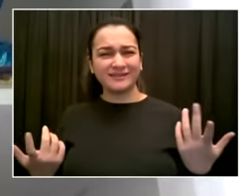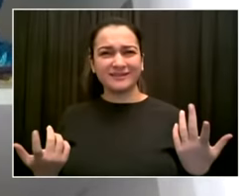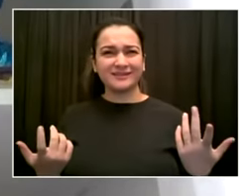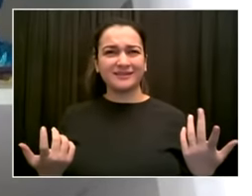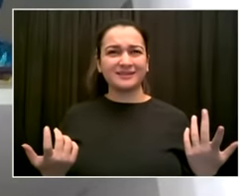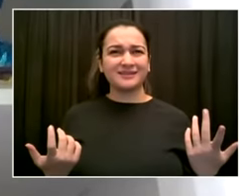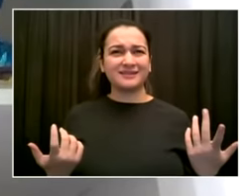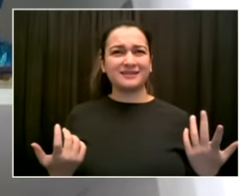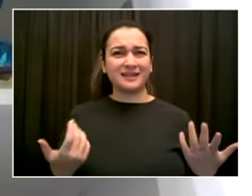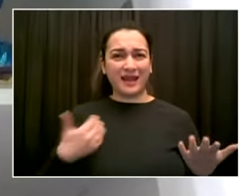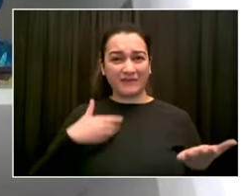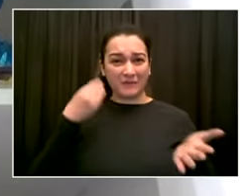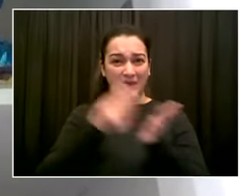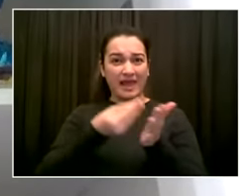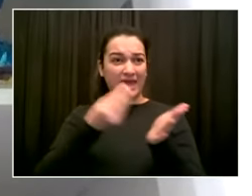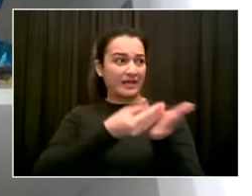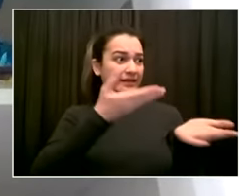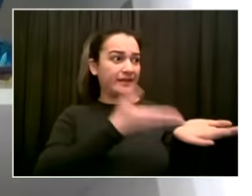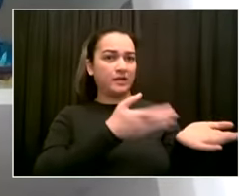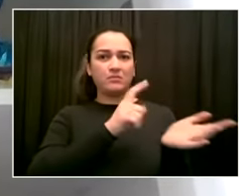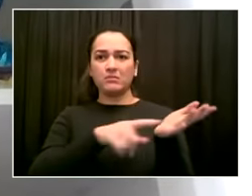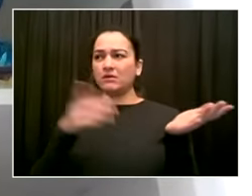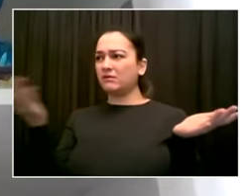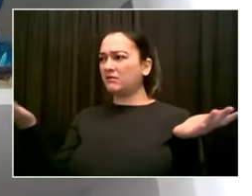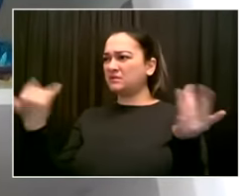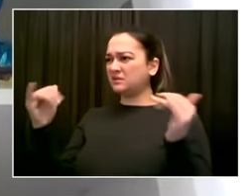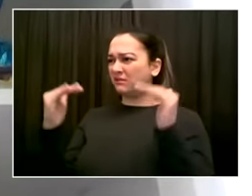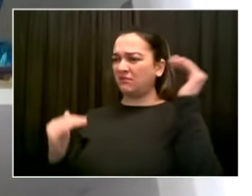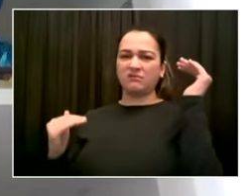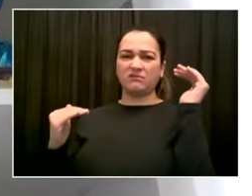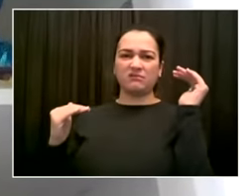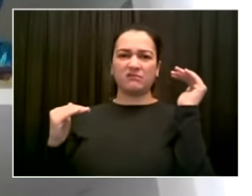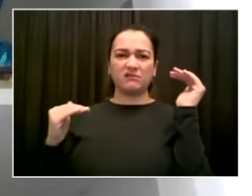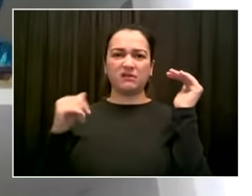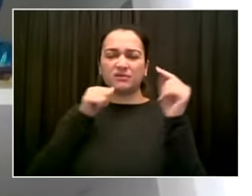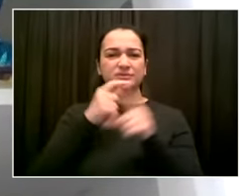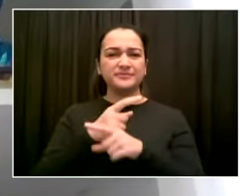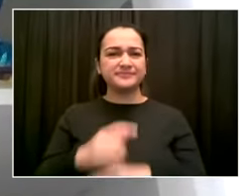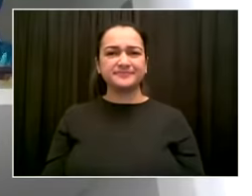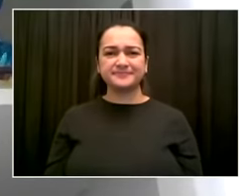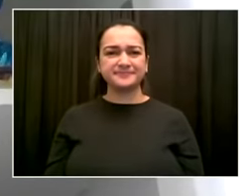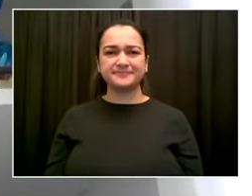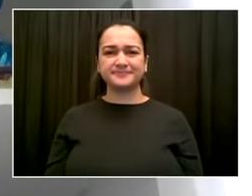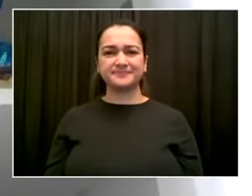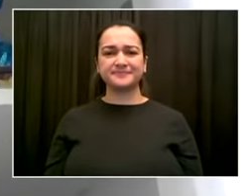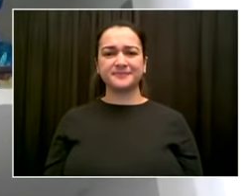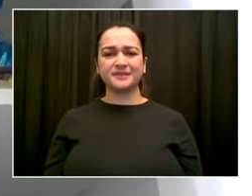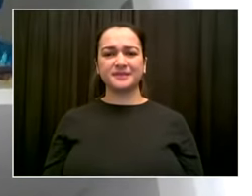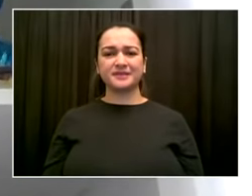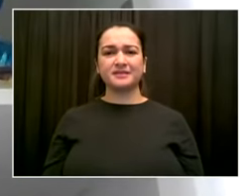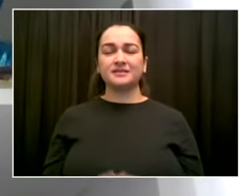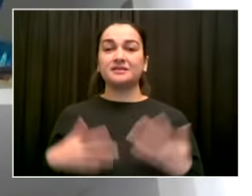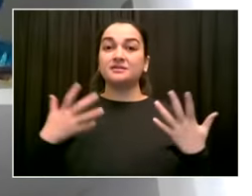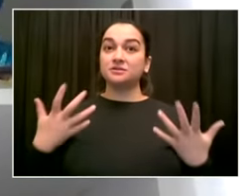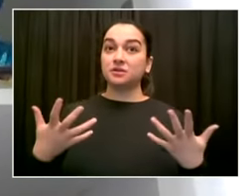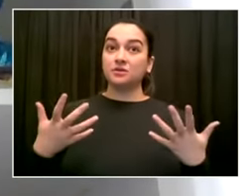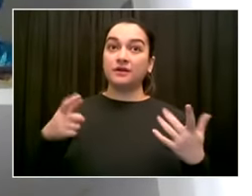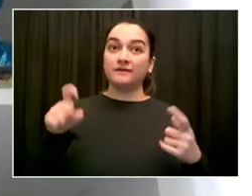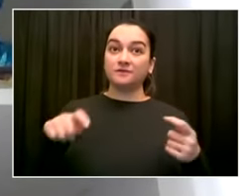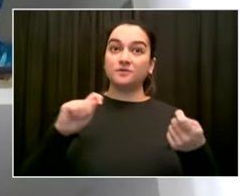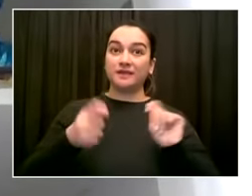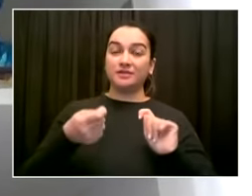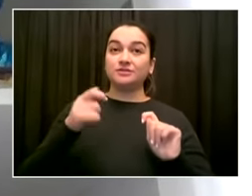closing the digital divide. Combine that, on top of those capital funds, you're going to see private sector investment that this catalyzes.